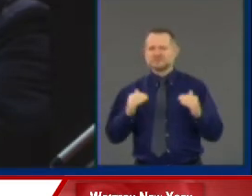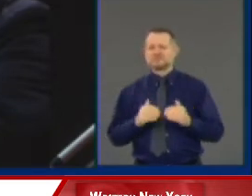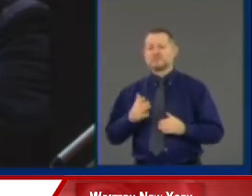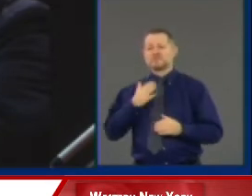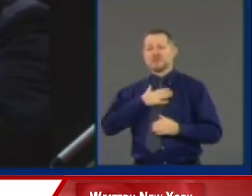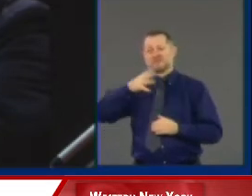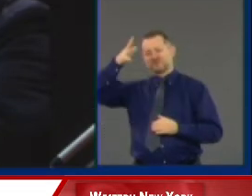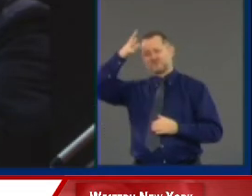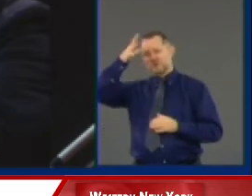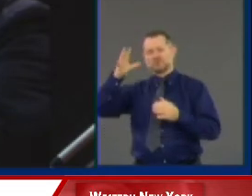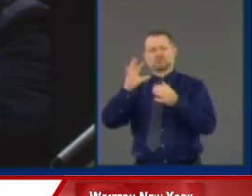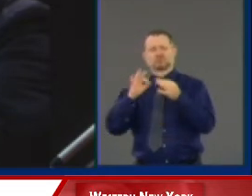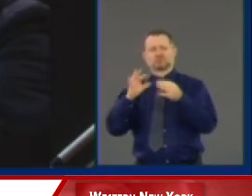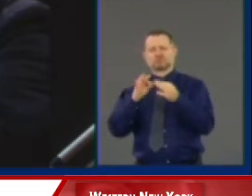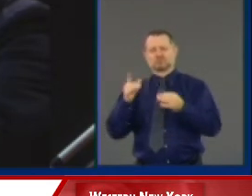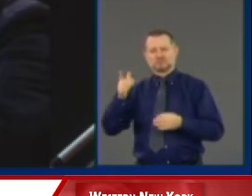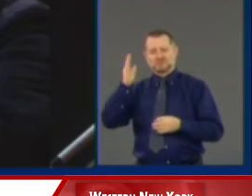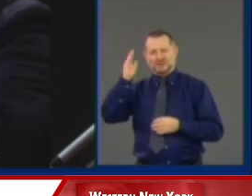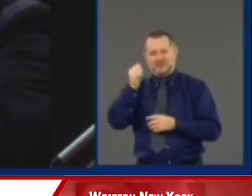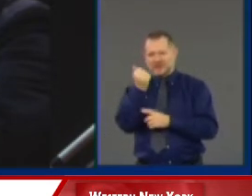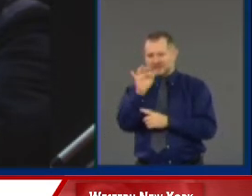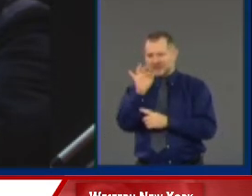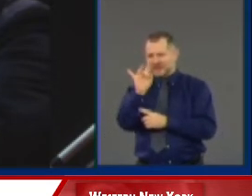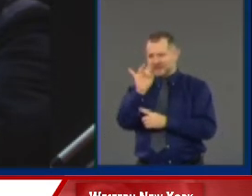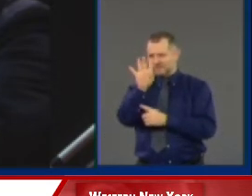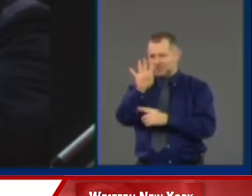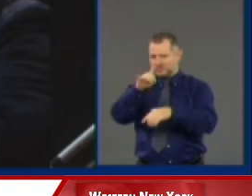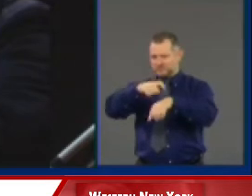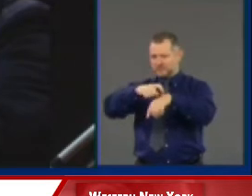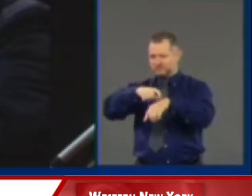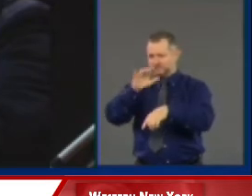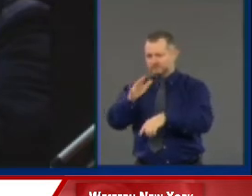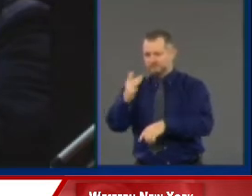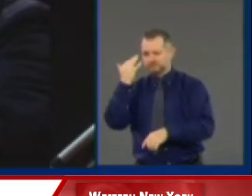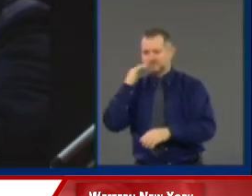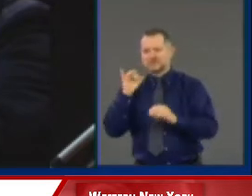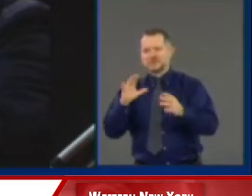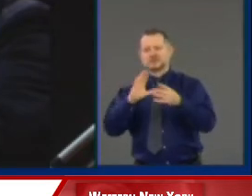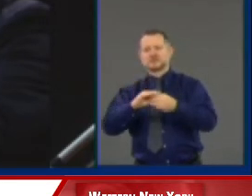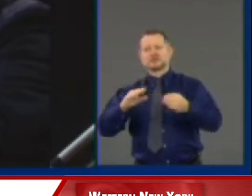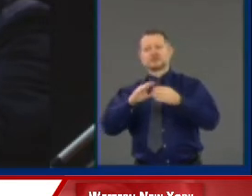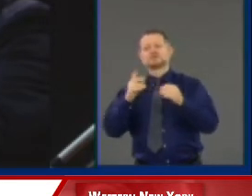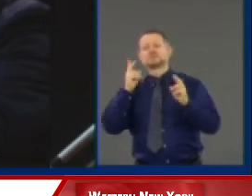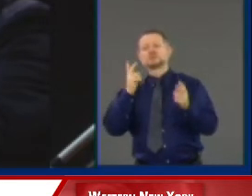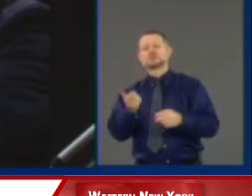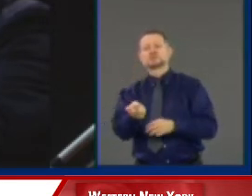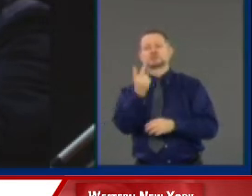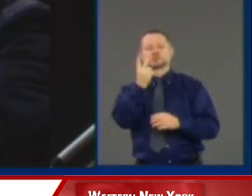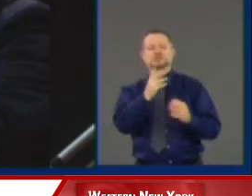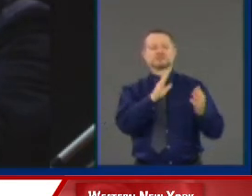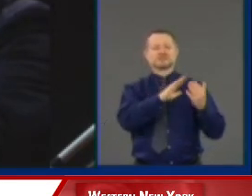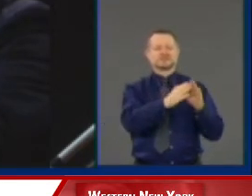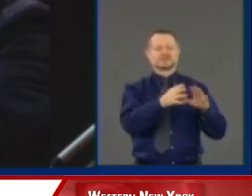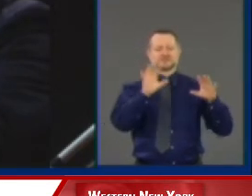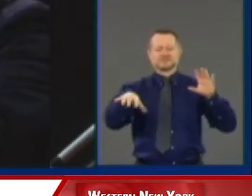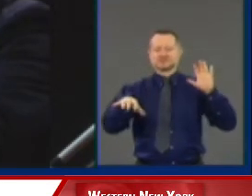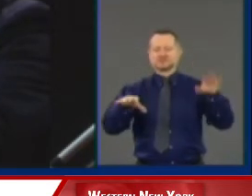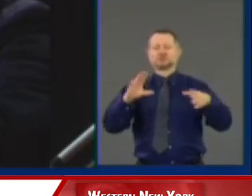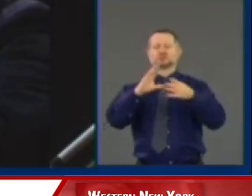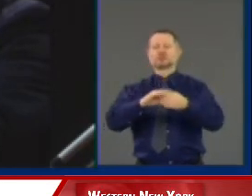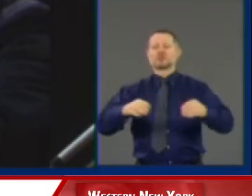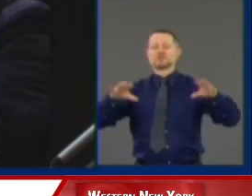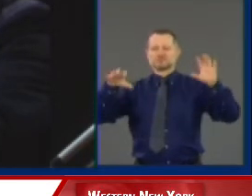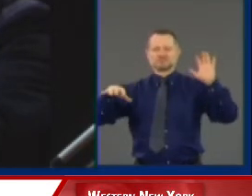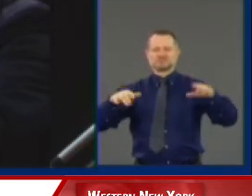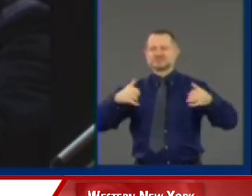about it in 1984 in a speech called The Tale of Two Cities. People still talk about it. The point of